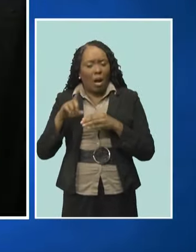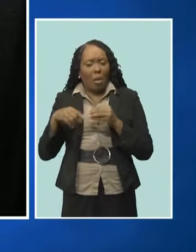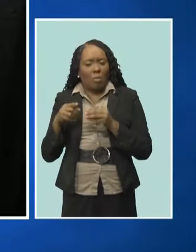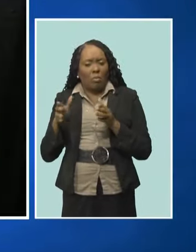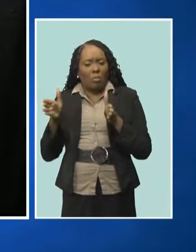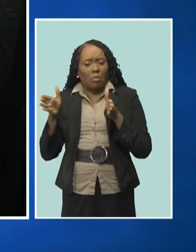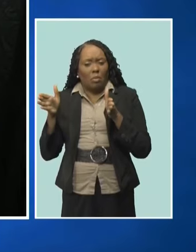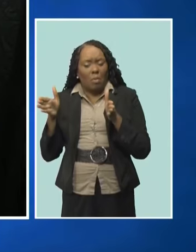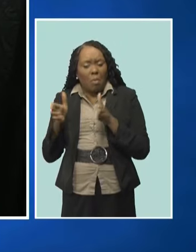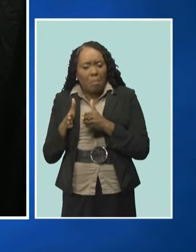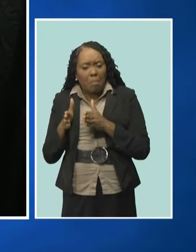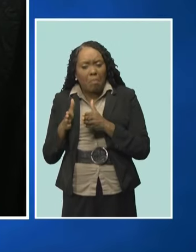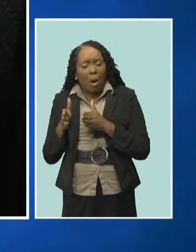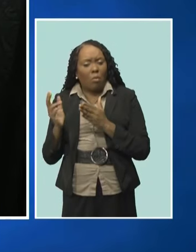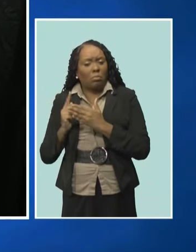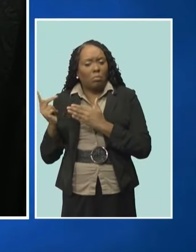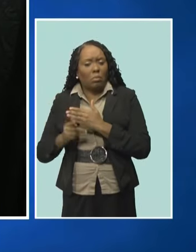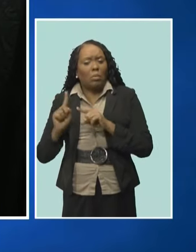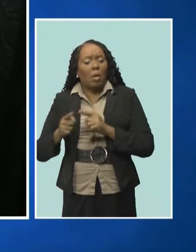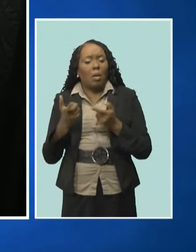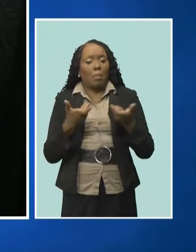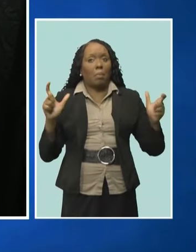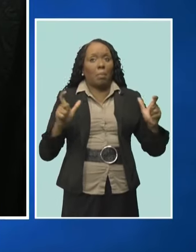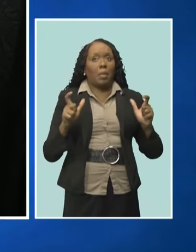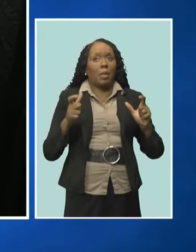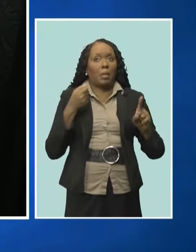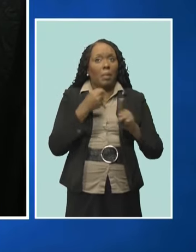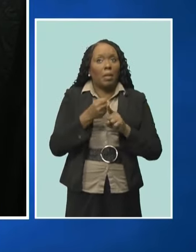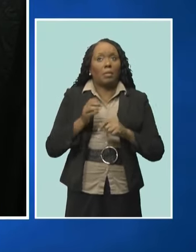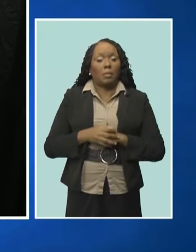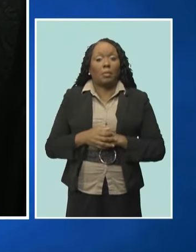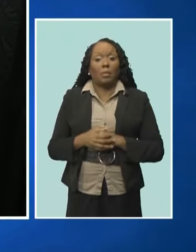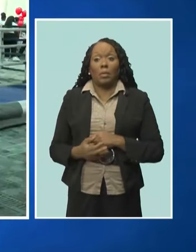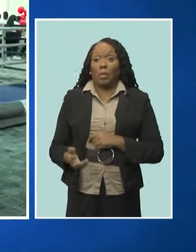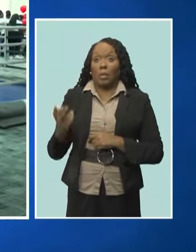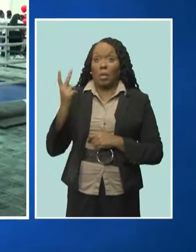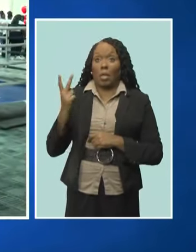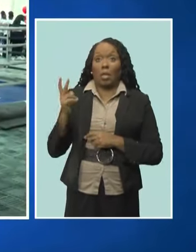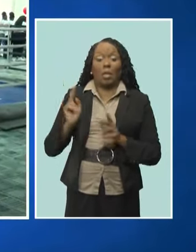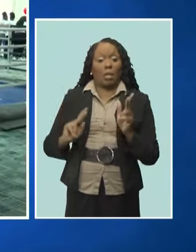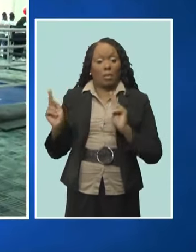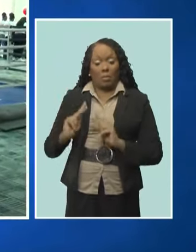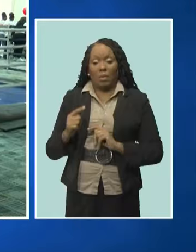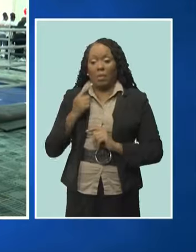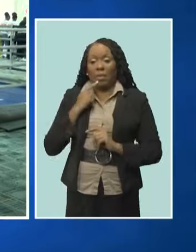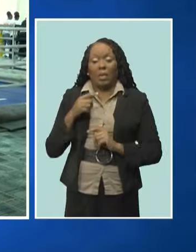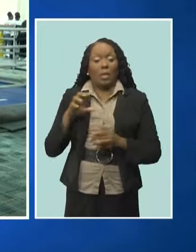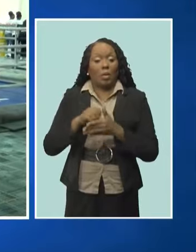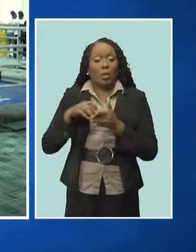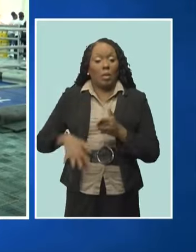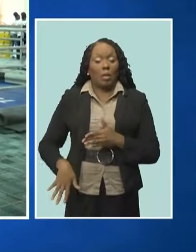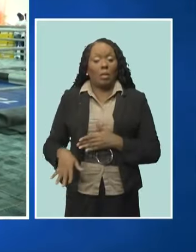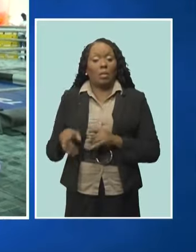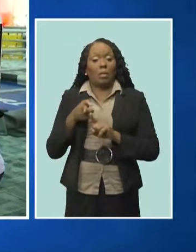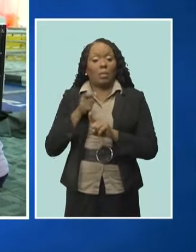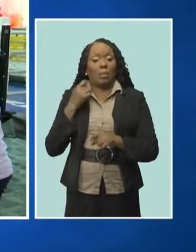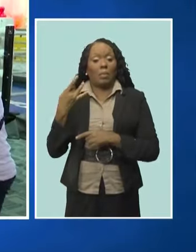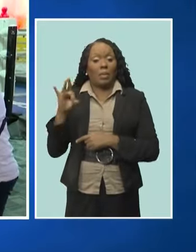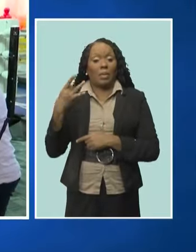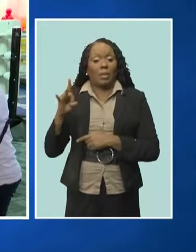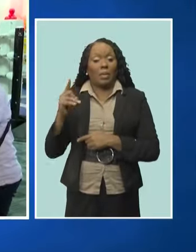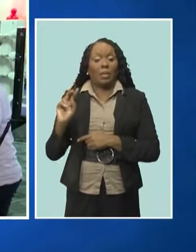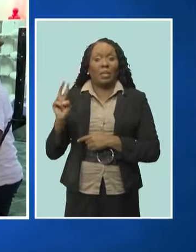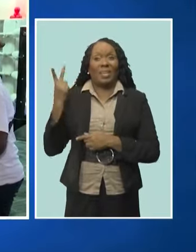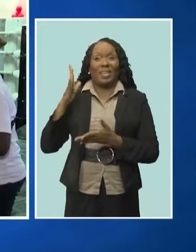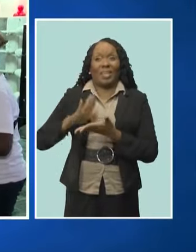As explained by Dance for Life founders Leila Raphael and Shakira Emtage, students from 18 secondary schools were treated